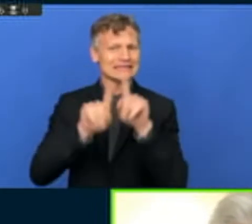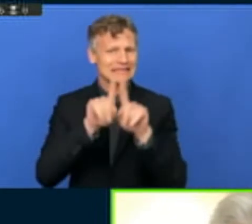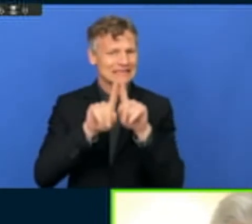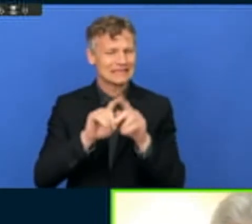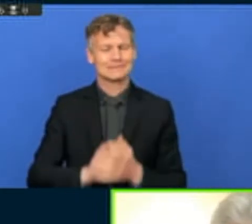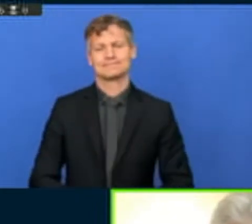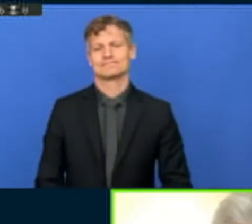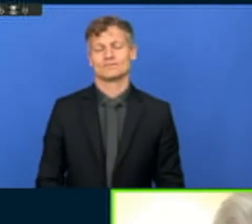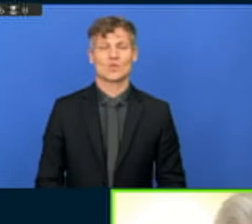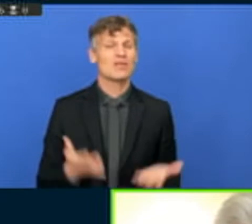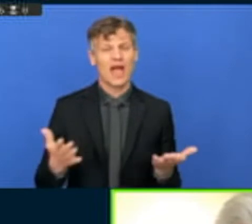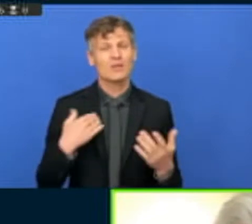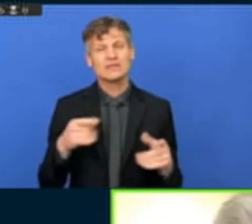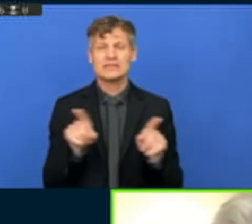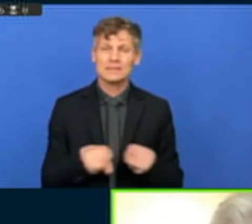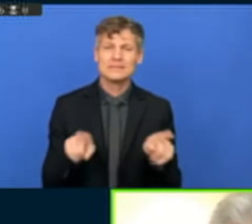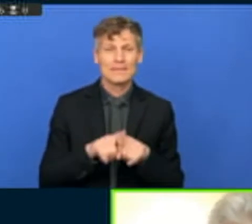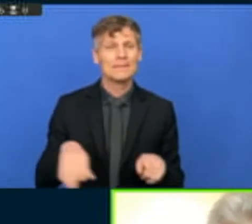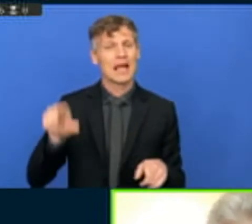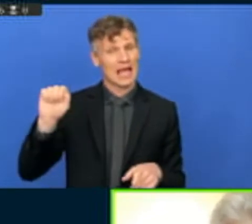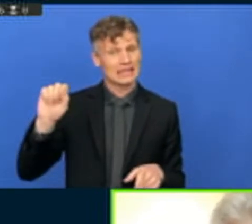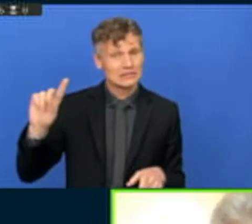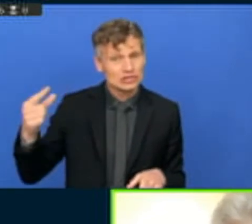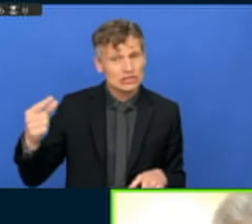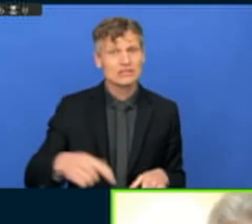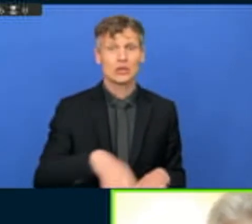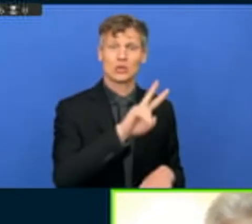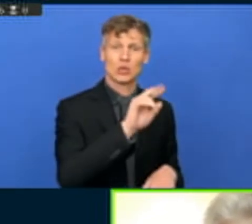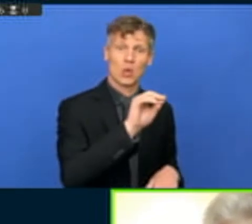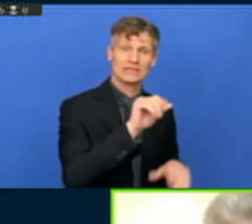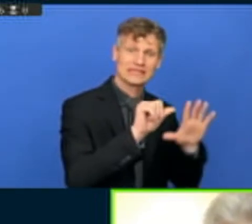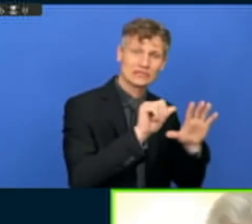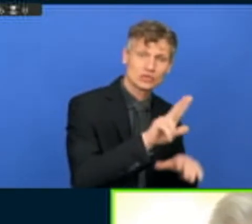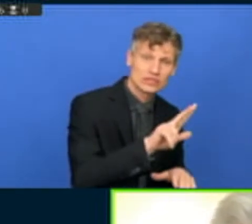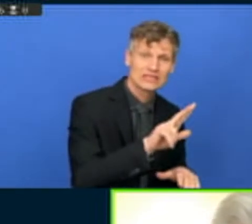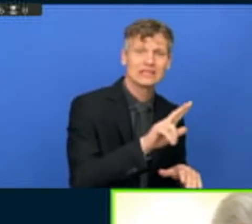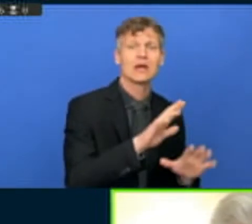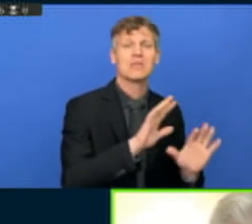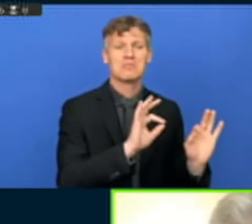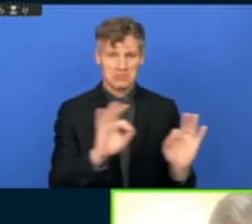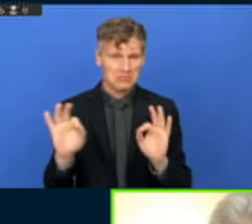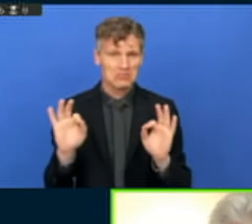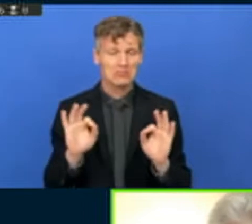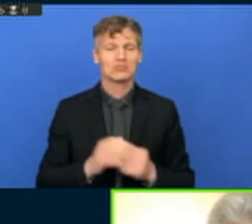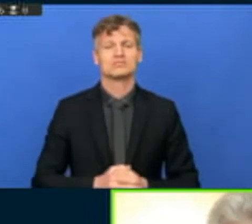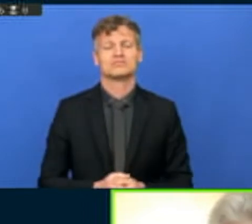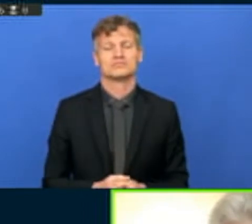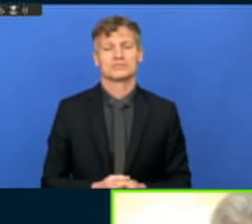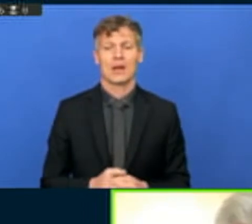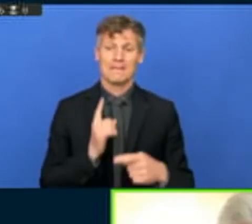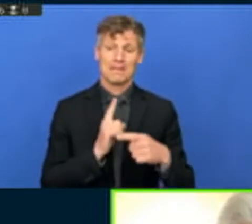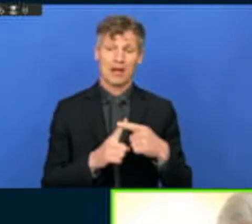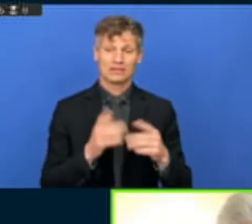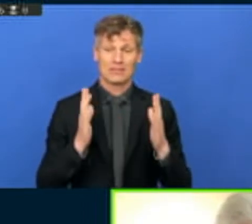the 2030 Sustainable Development Agenda, and also we need to highlight the new urban agenda and the perspective, because it is a